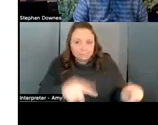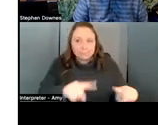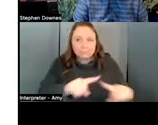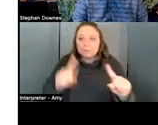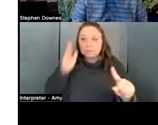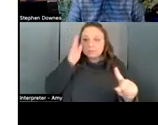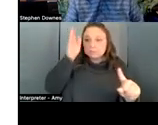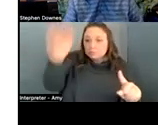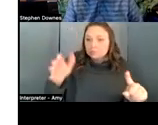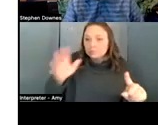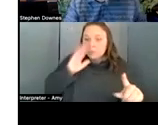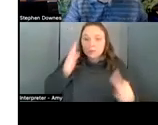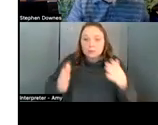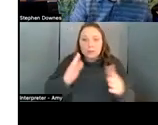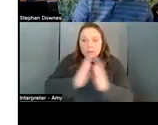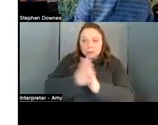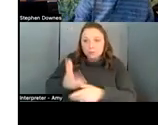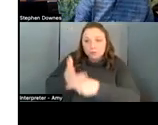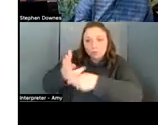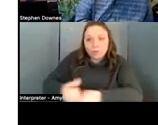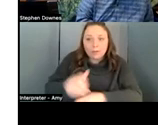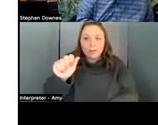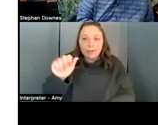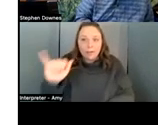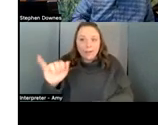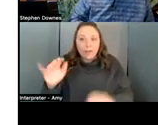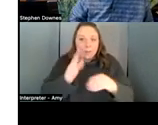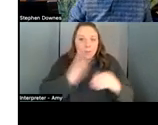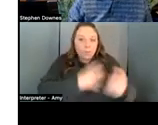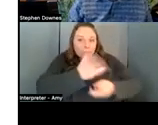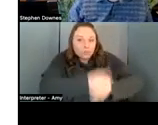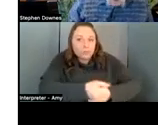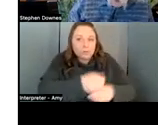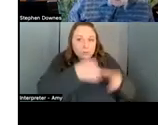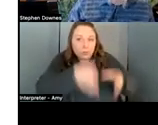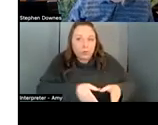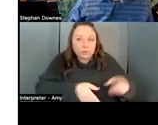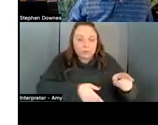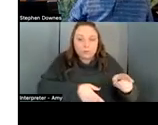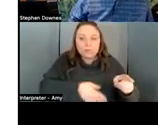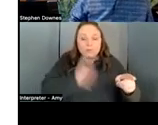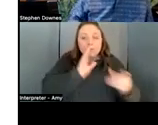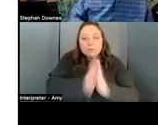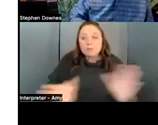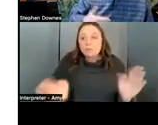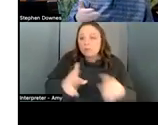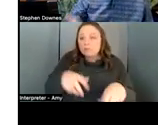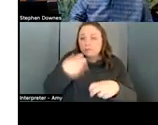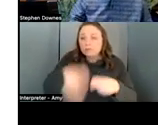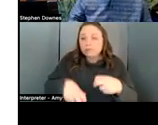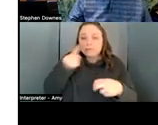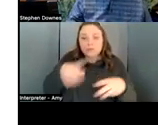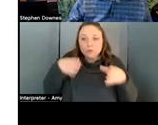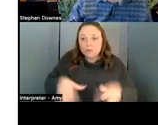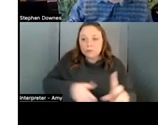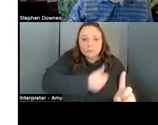ai more than we trust the person and it will get harder and harder for a person to be able